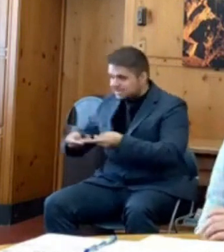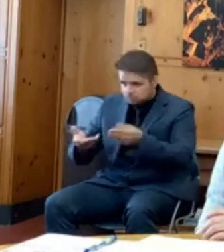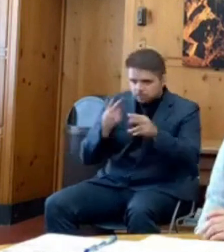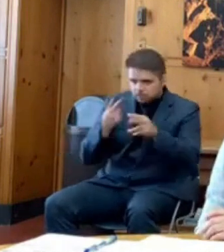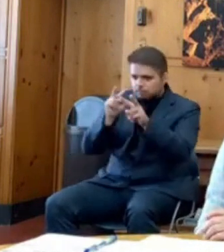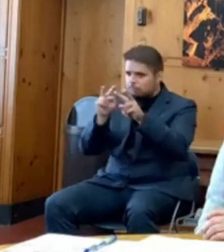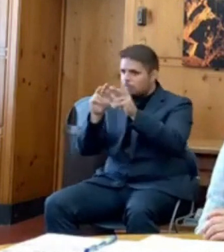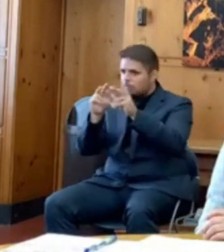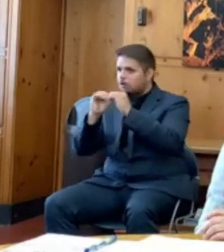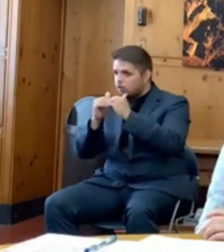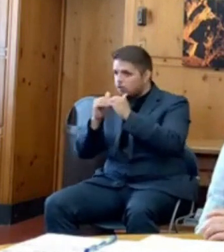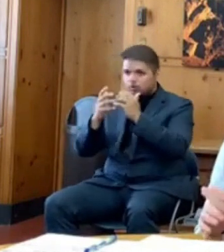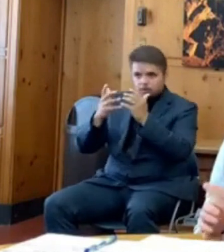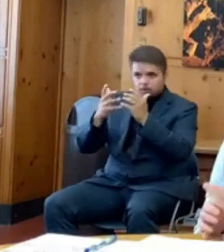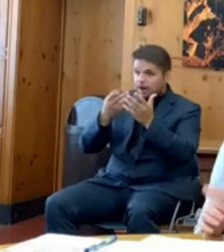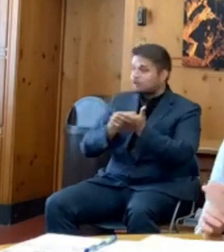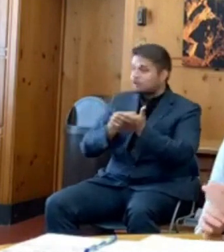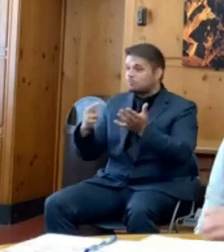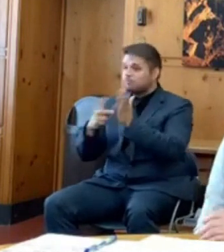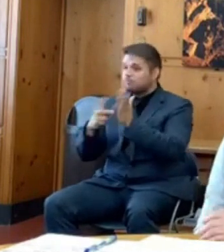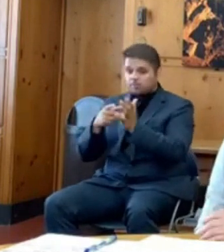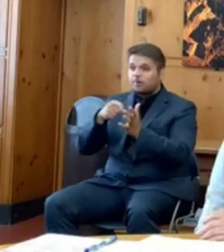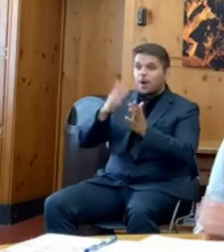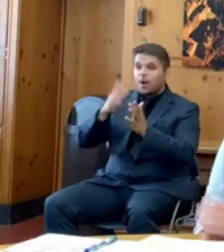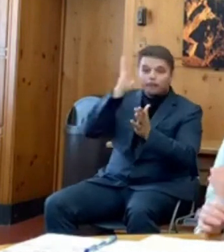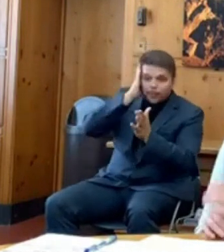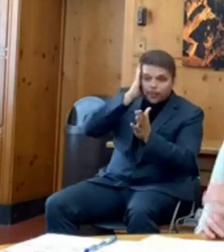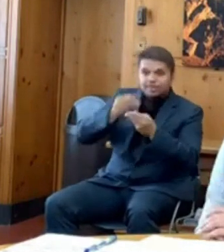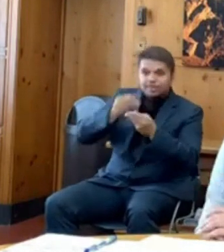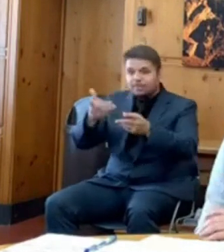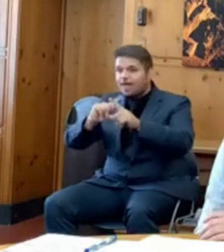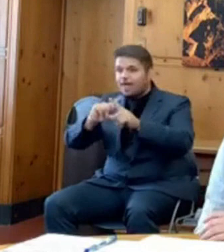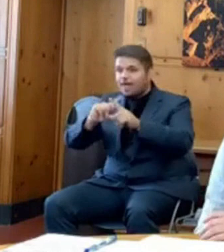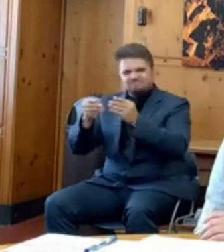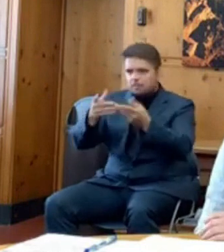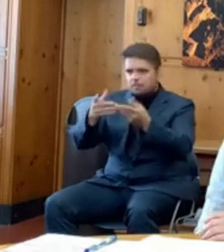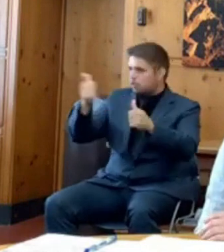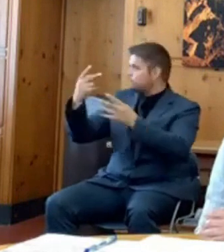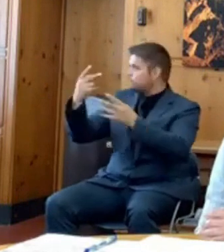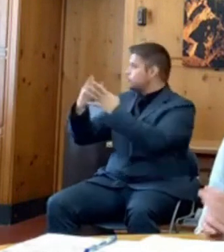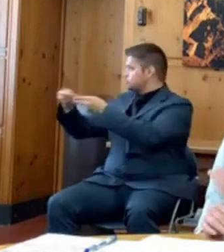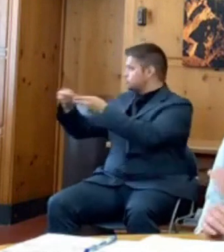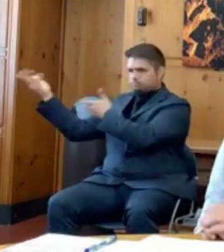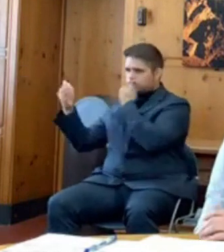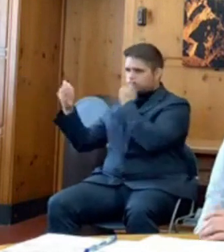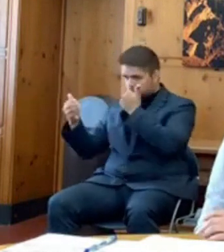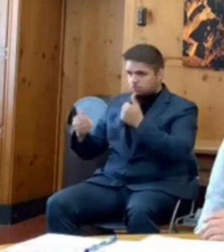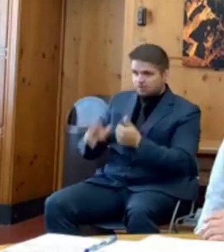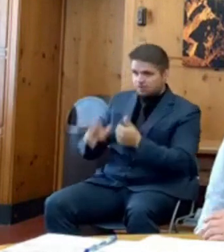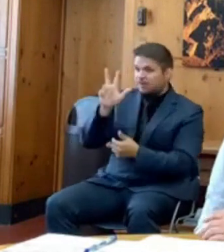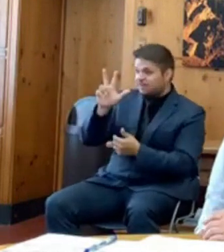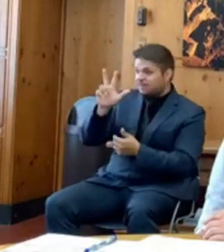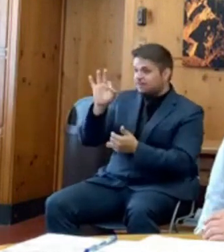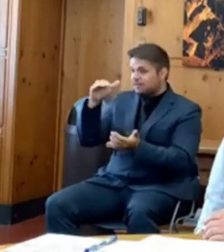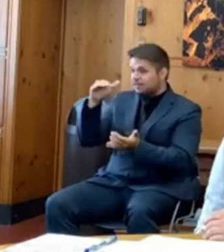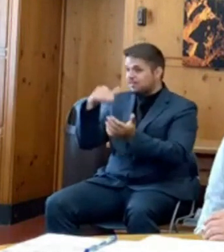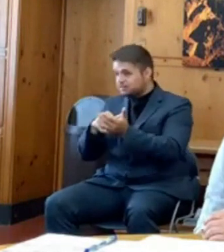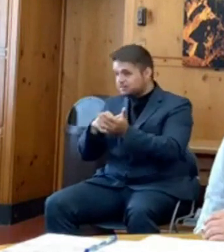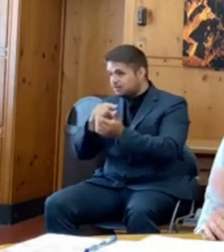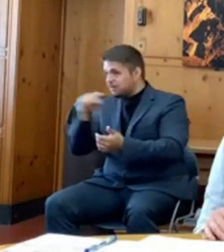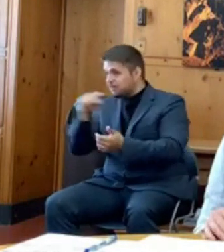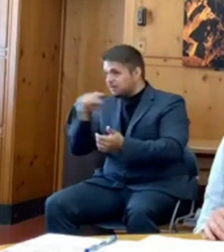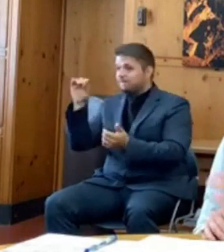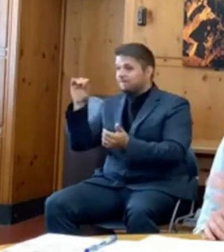resources go elsewhere. A prison bed costs somewhere in the neighborhood of $39,000 to $50,000 a